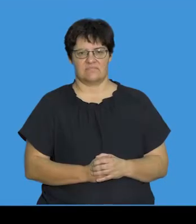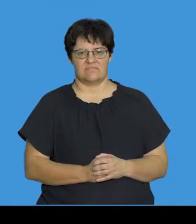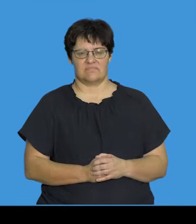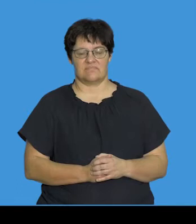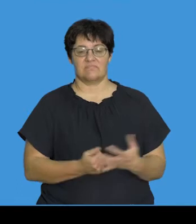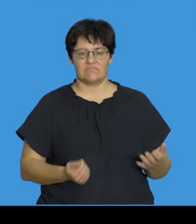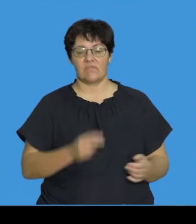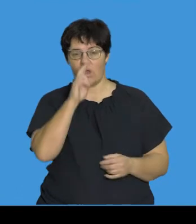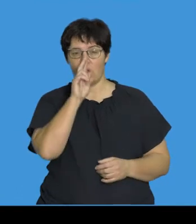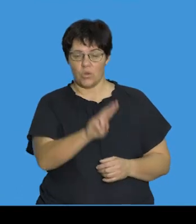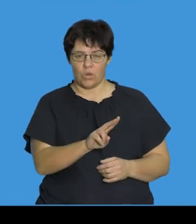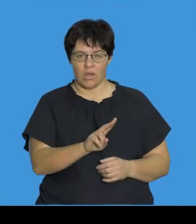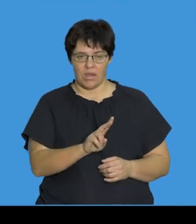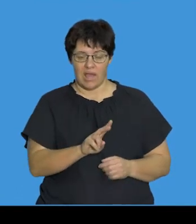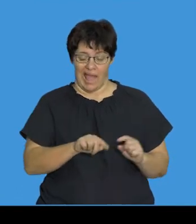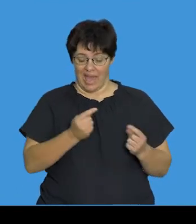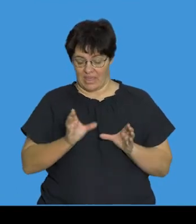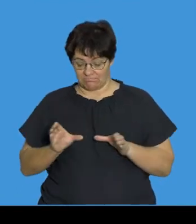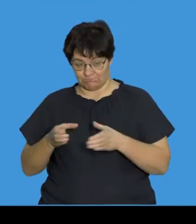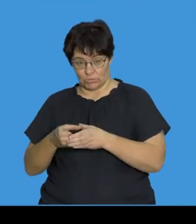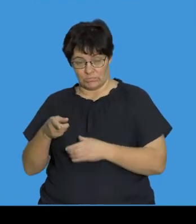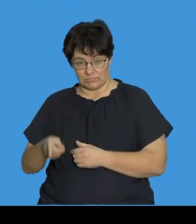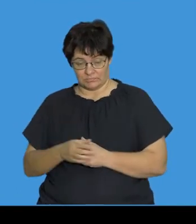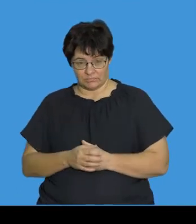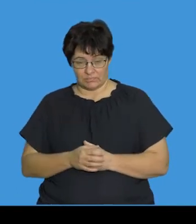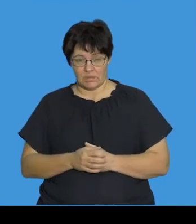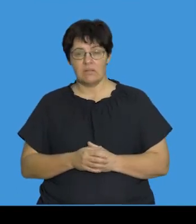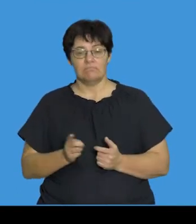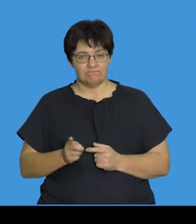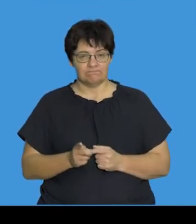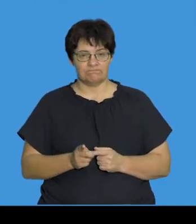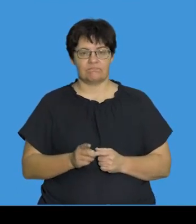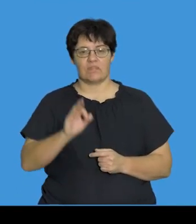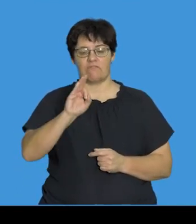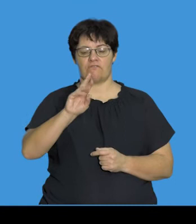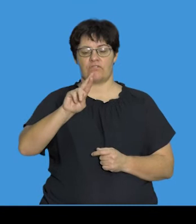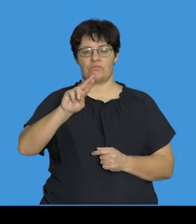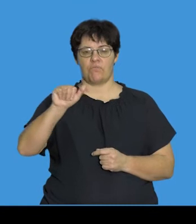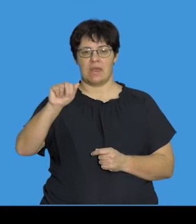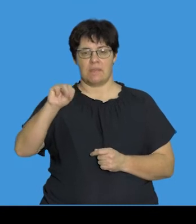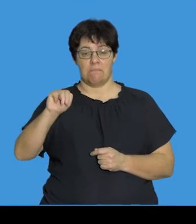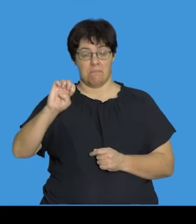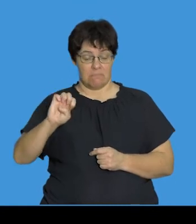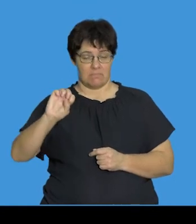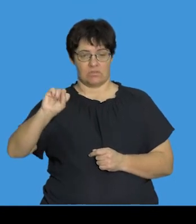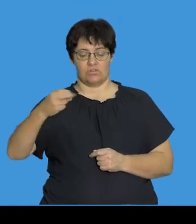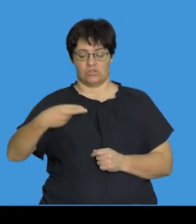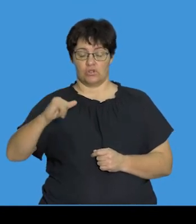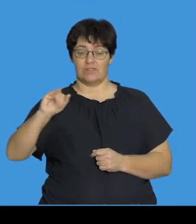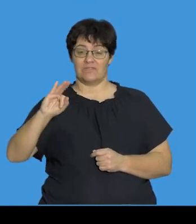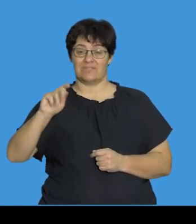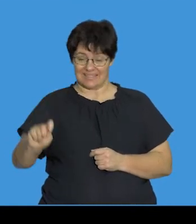When we look at the other group of mutations, we refer to them as frame shift mutations. Just to recap,